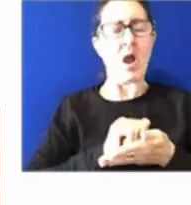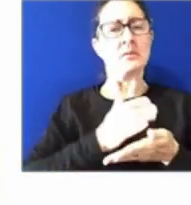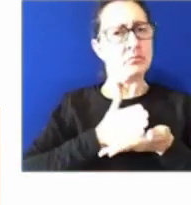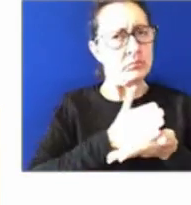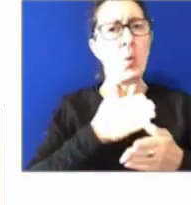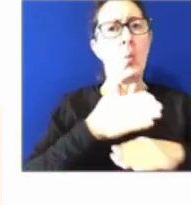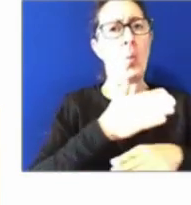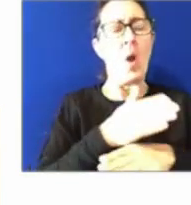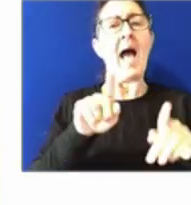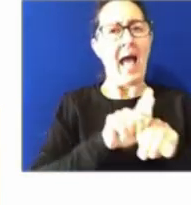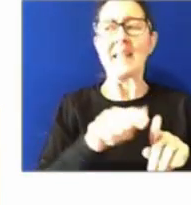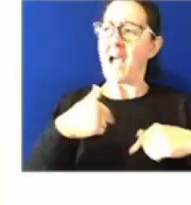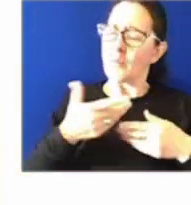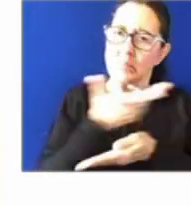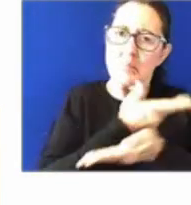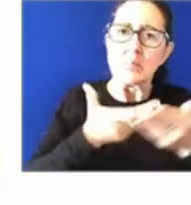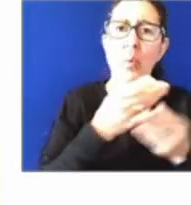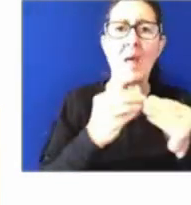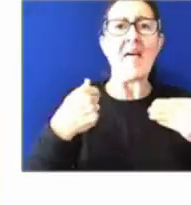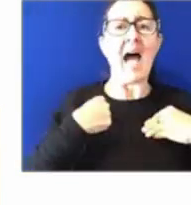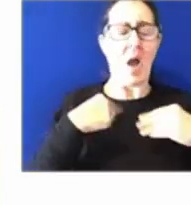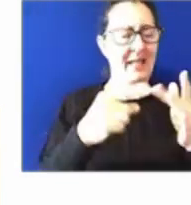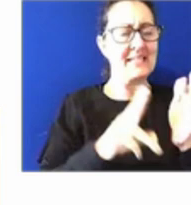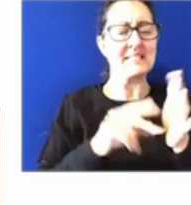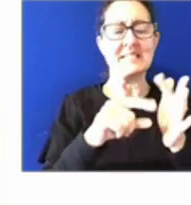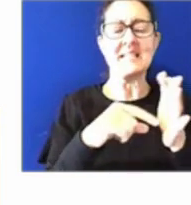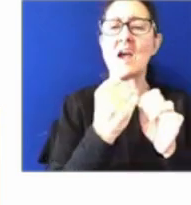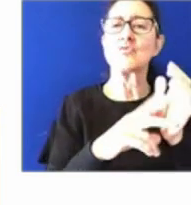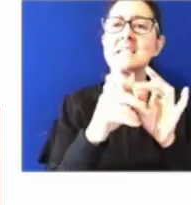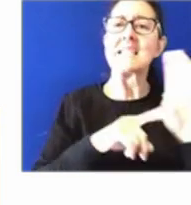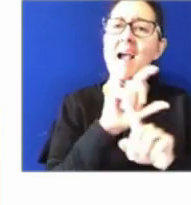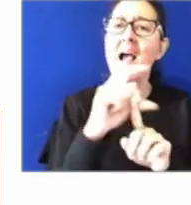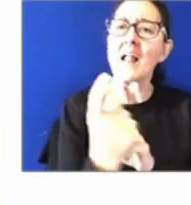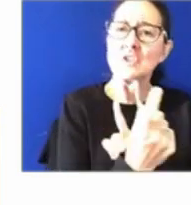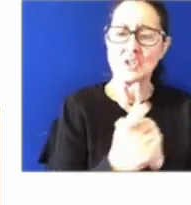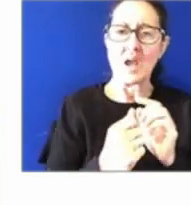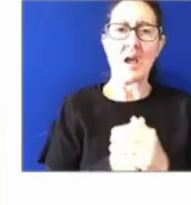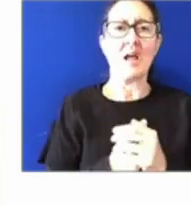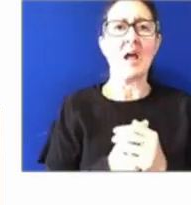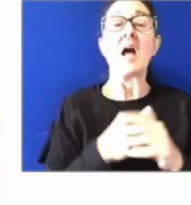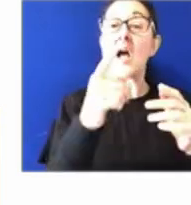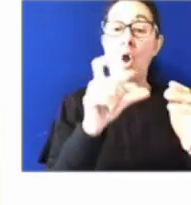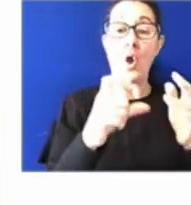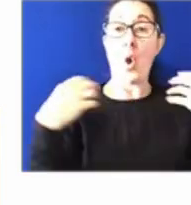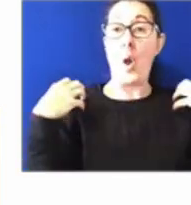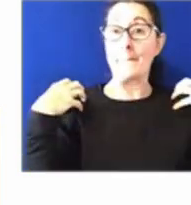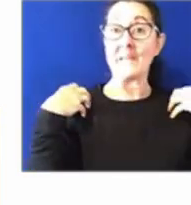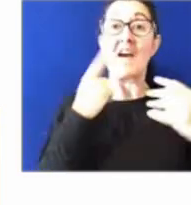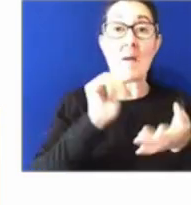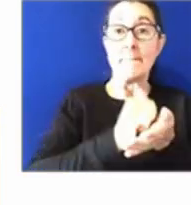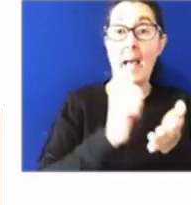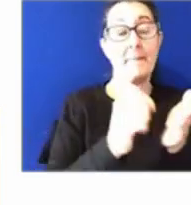our integrity culture. The Commission has published an integrity metrics resource. And this is really